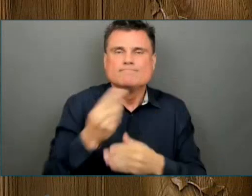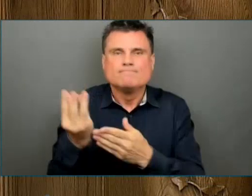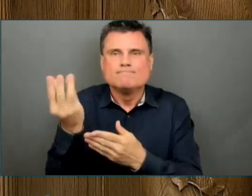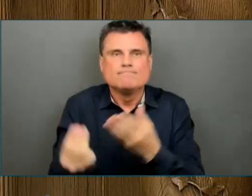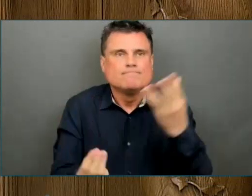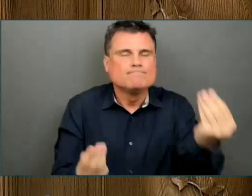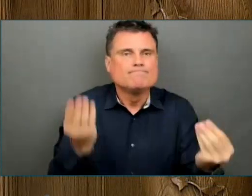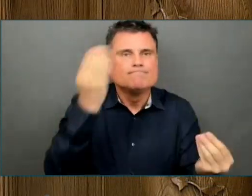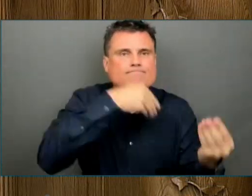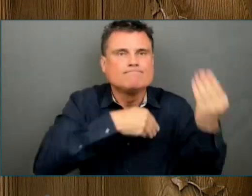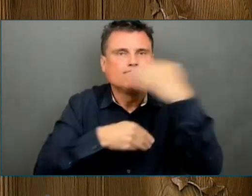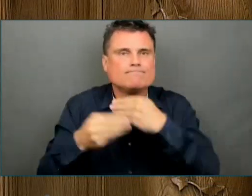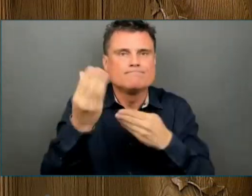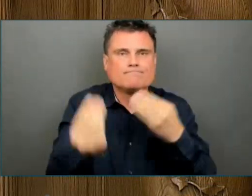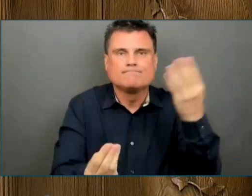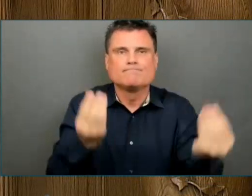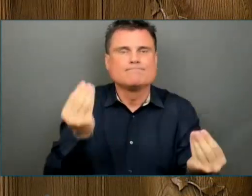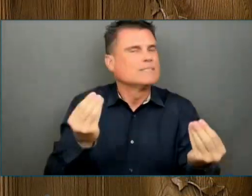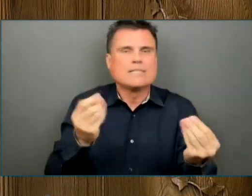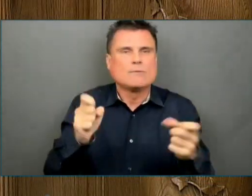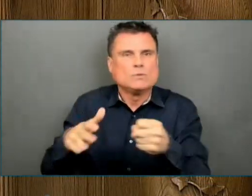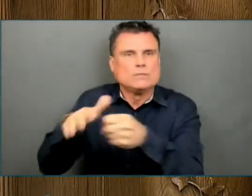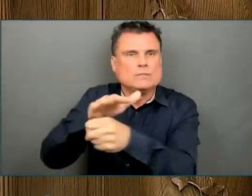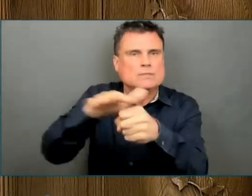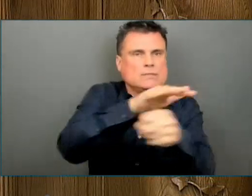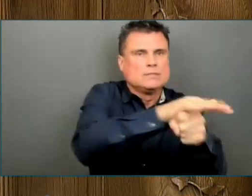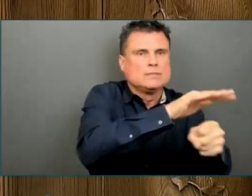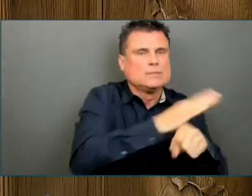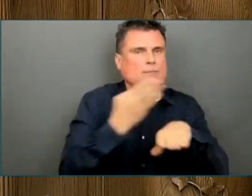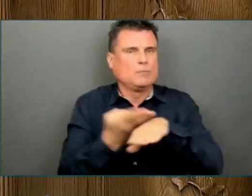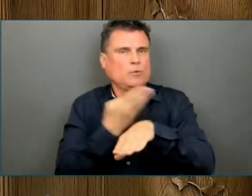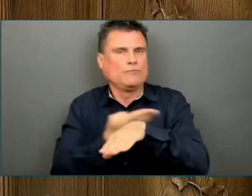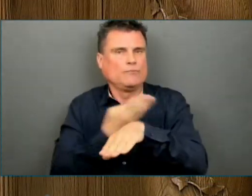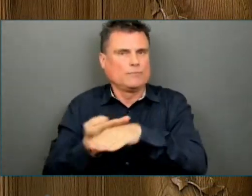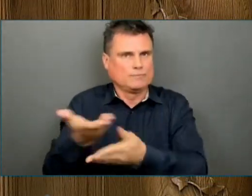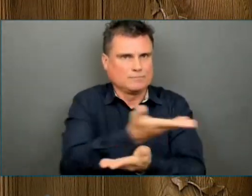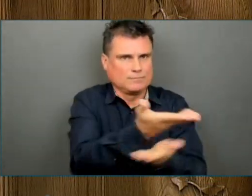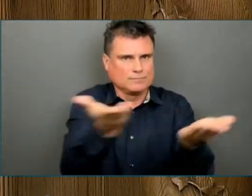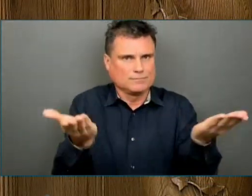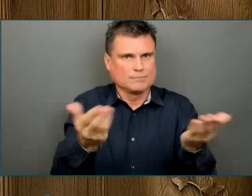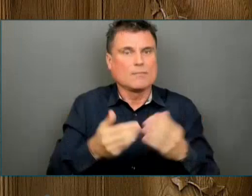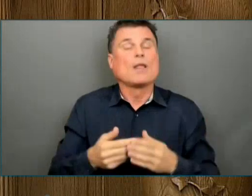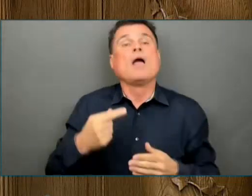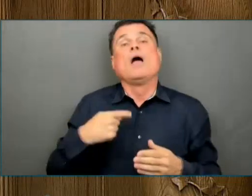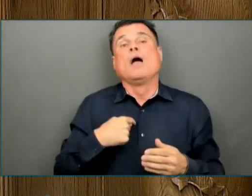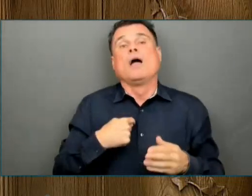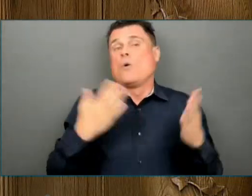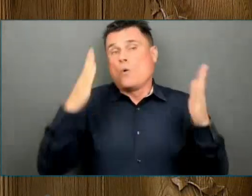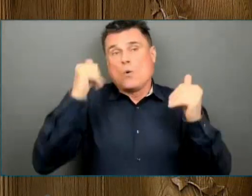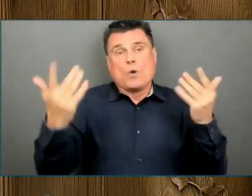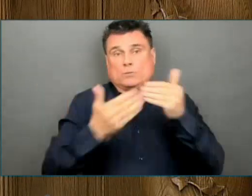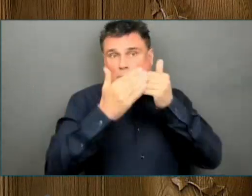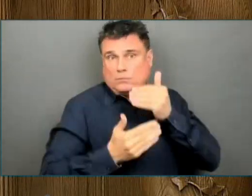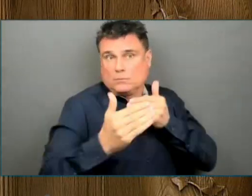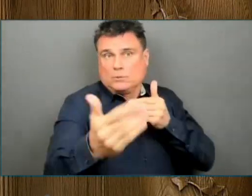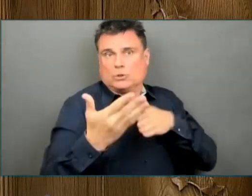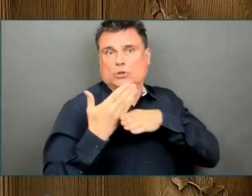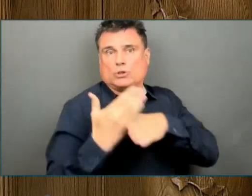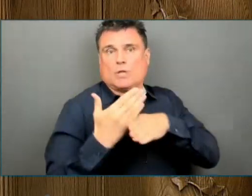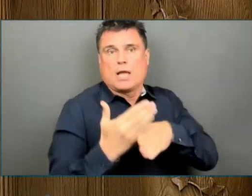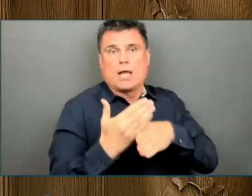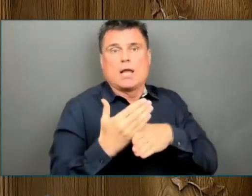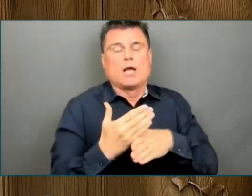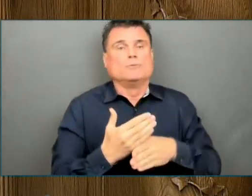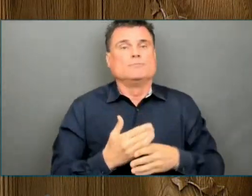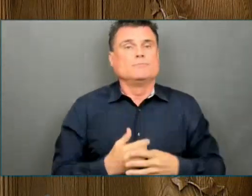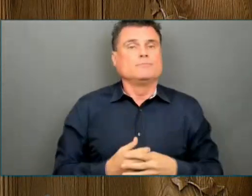that our future must be one where we share decision-making and prosperity with the Indigenous peoples who have exercised their inherent